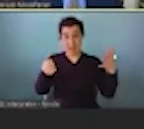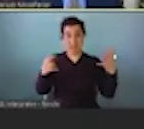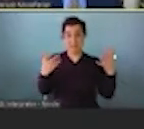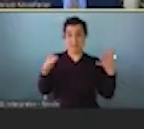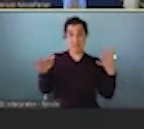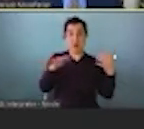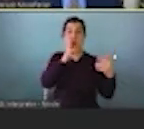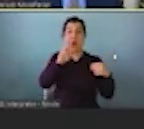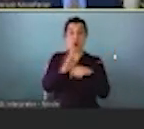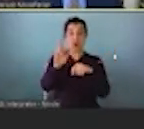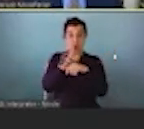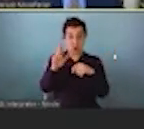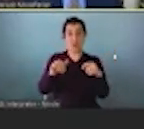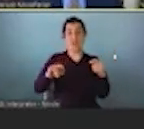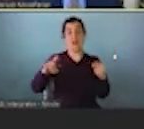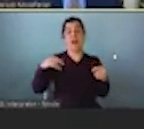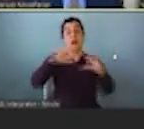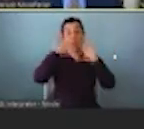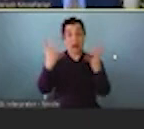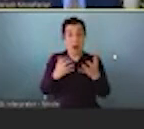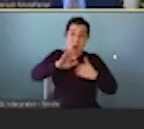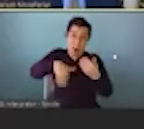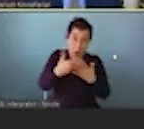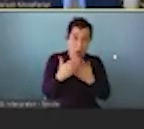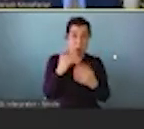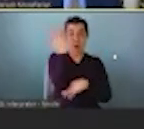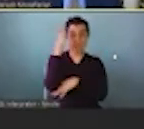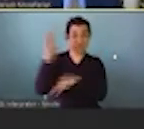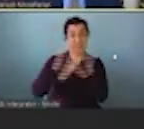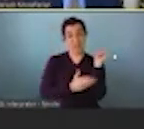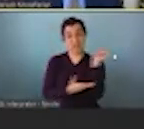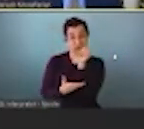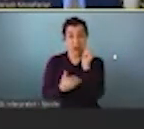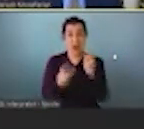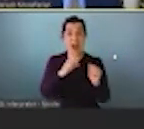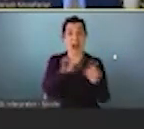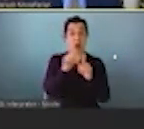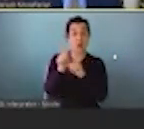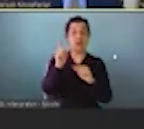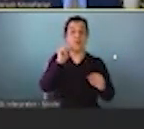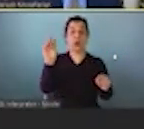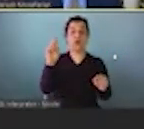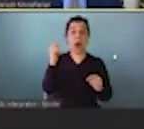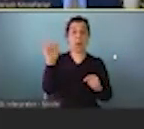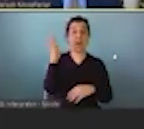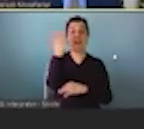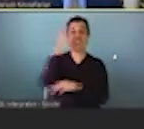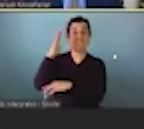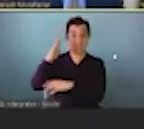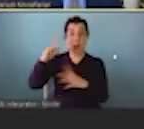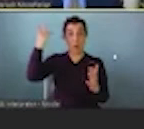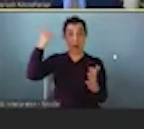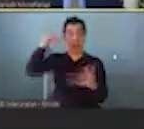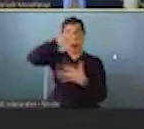water use, 80% of all deforestation on the planet, and 90% of tropical deforestation are all due to agriculture.